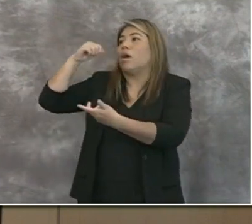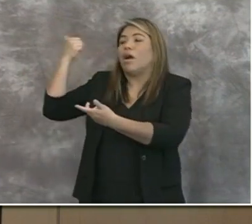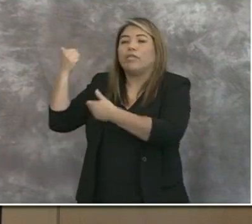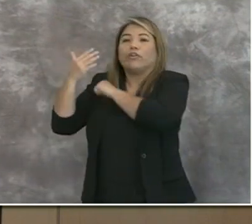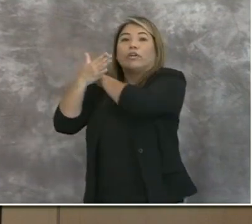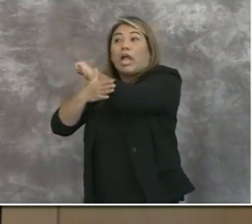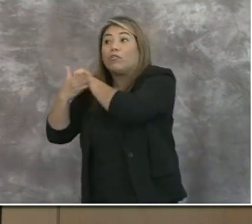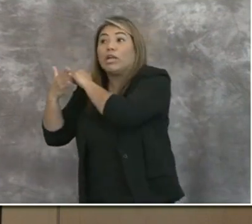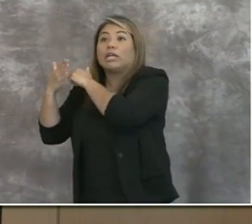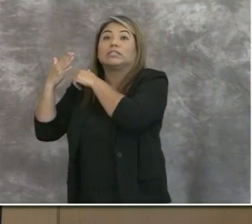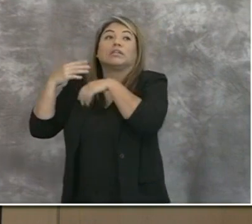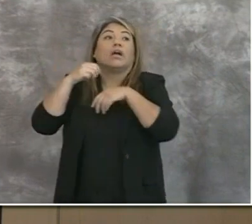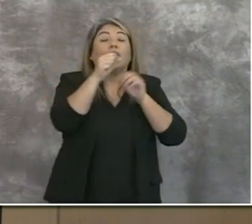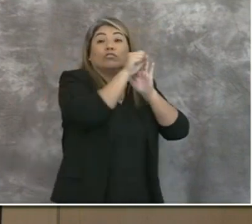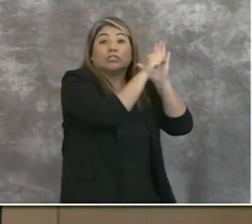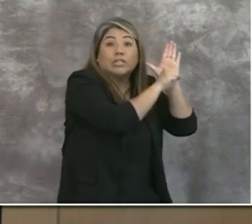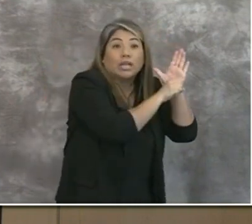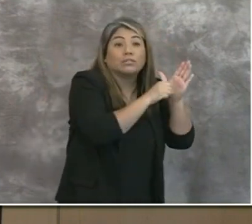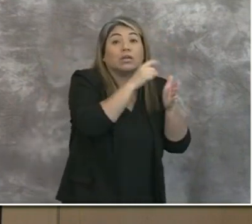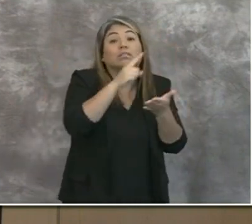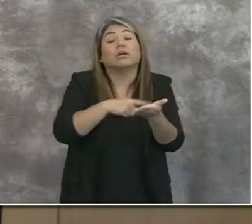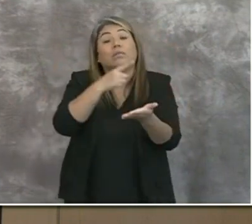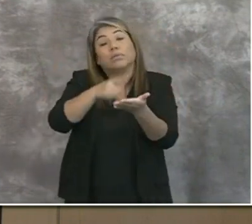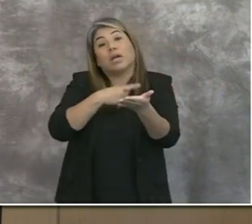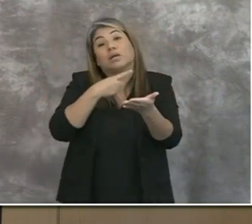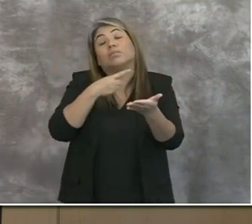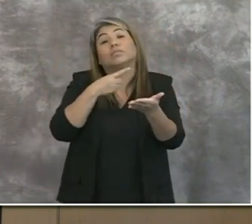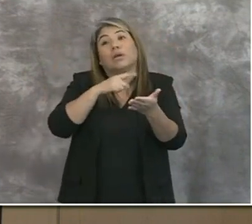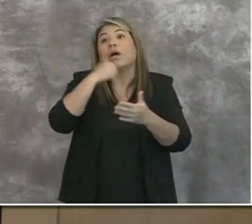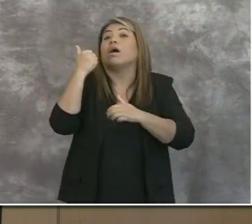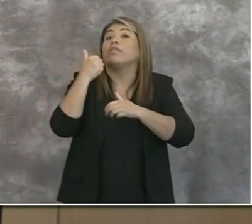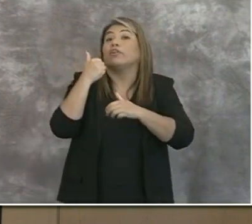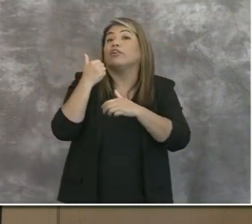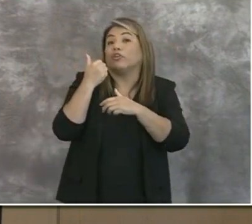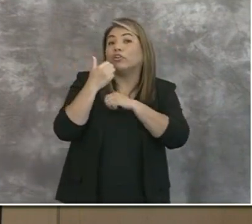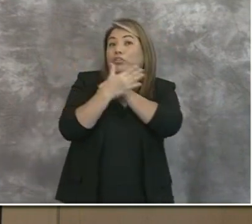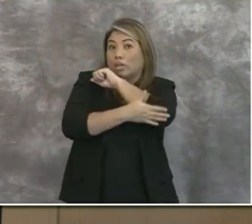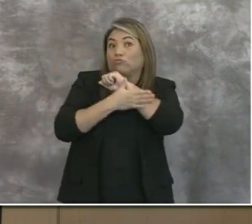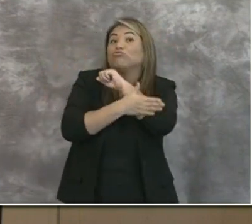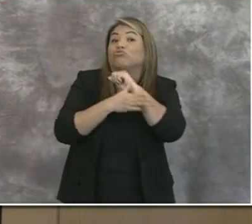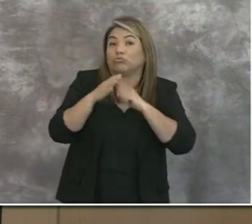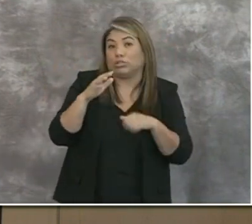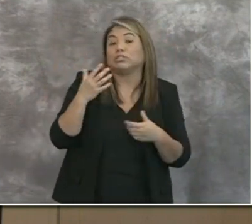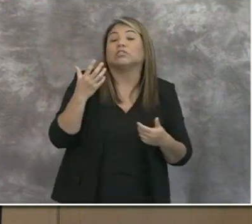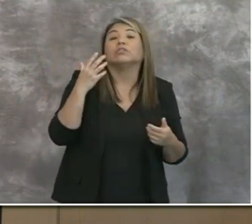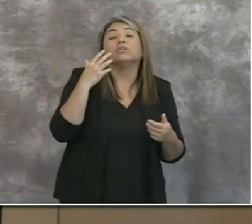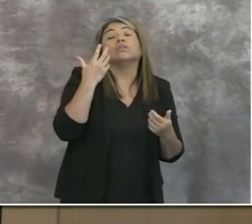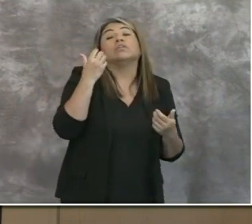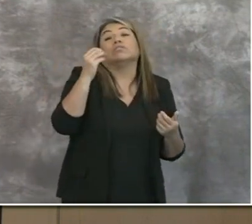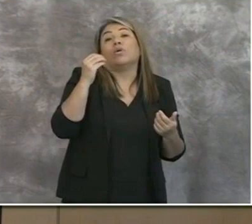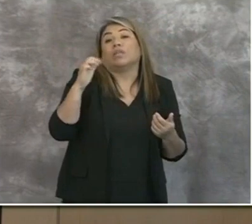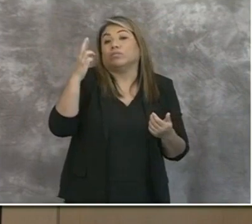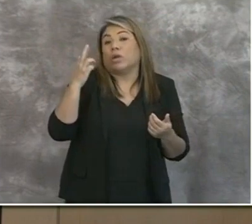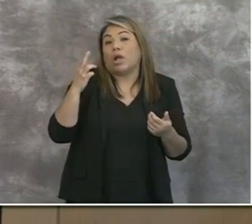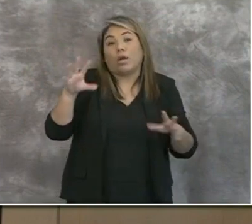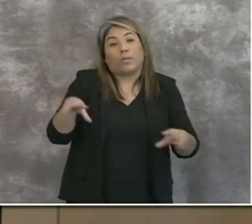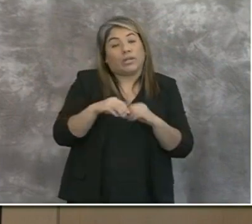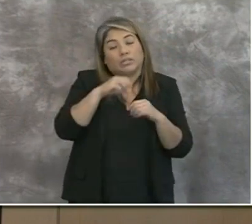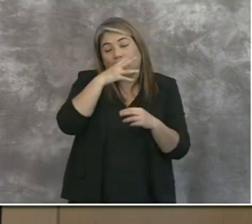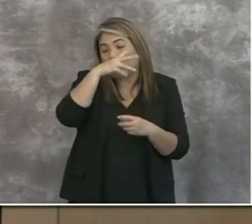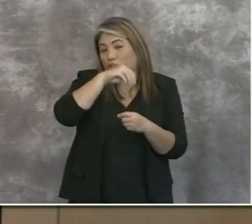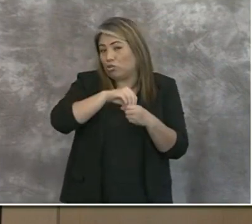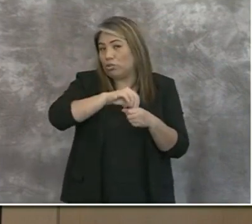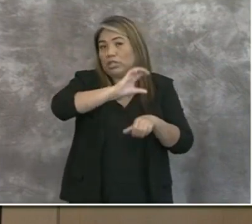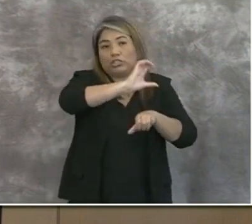counties, other states, and even sometimes other countries. So that's why weddings were not included